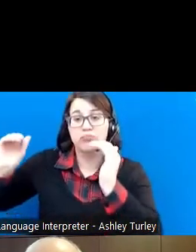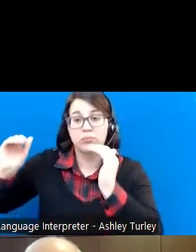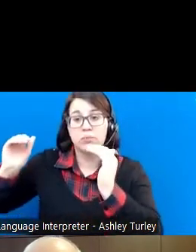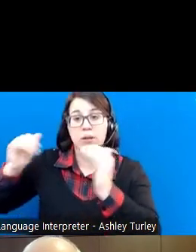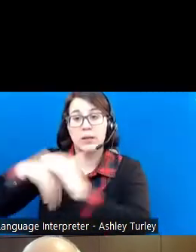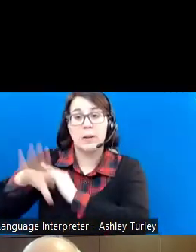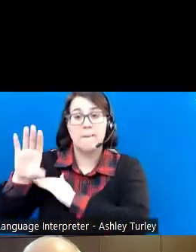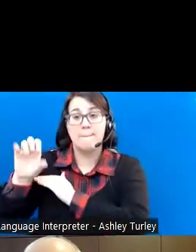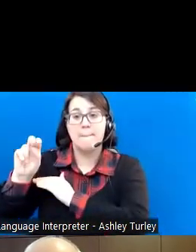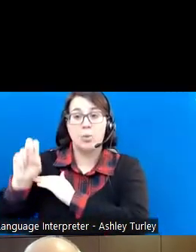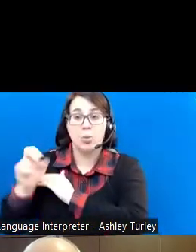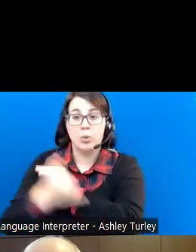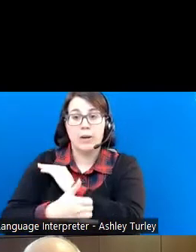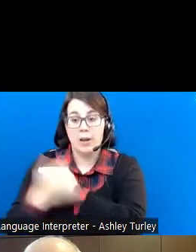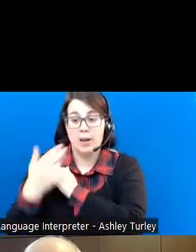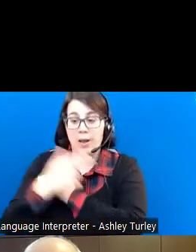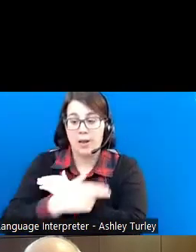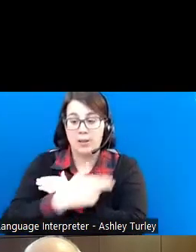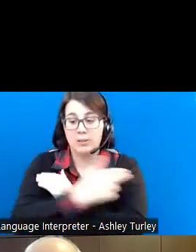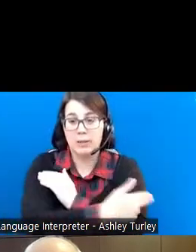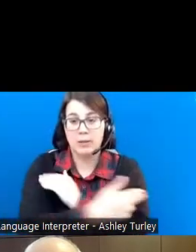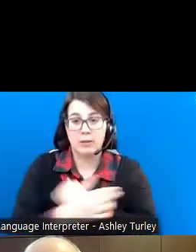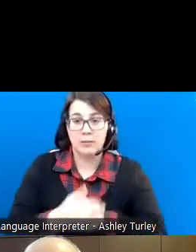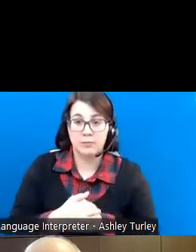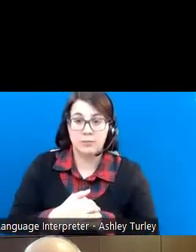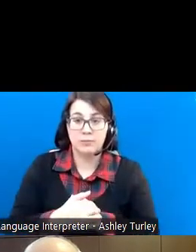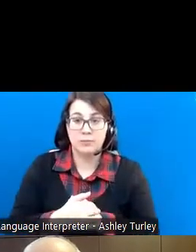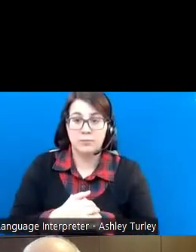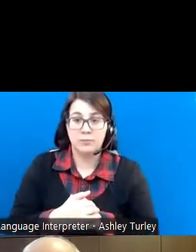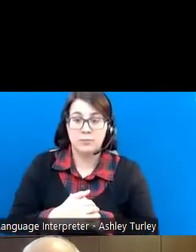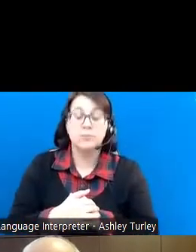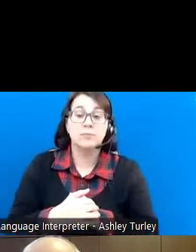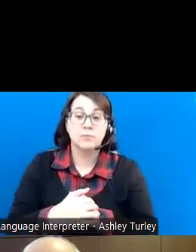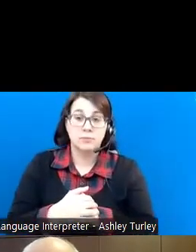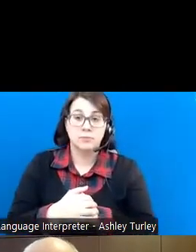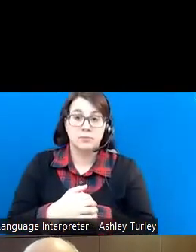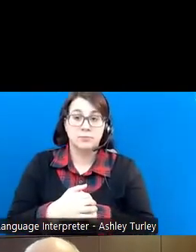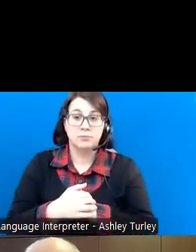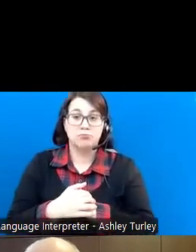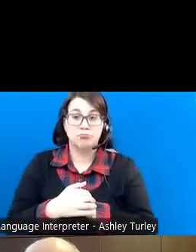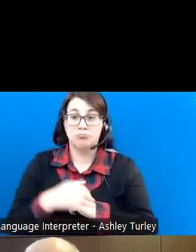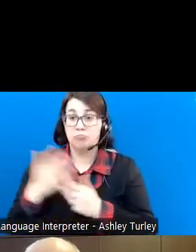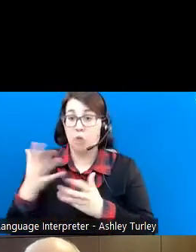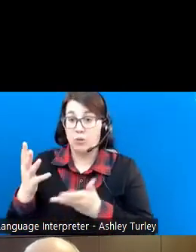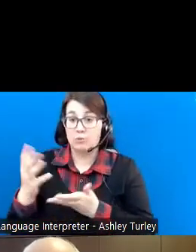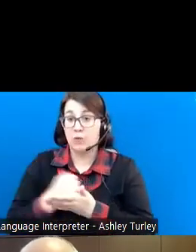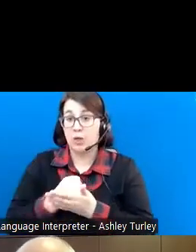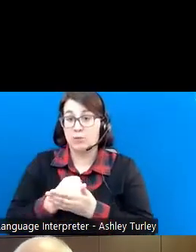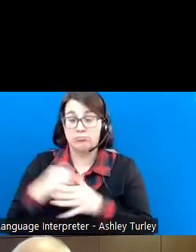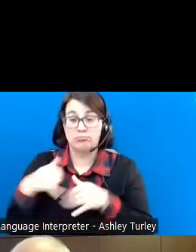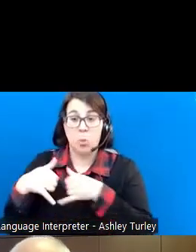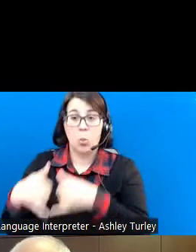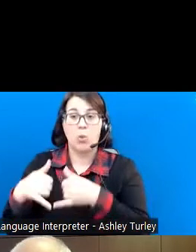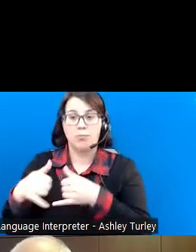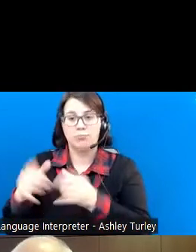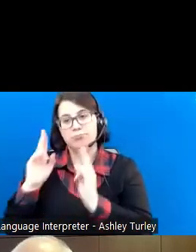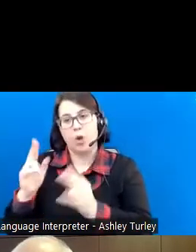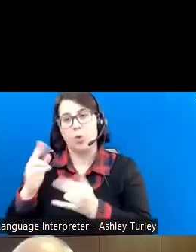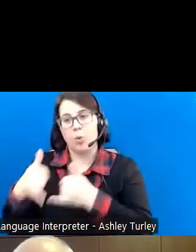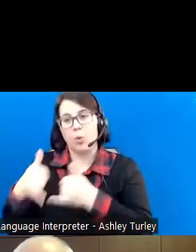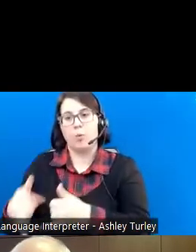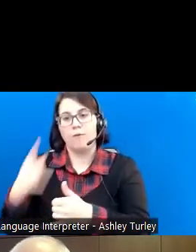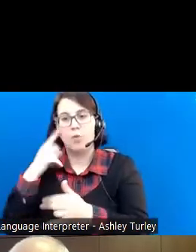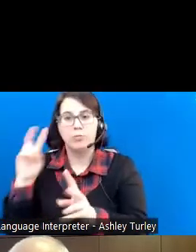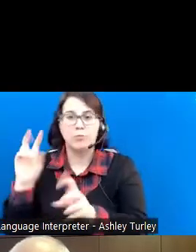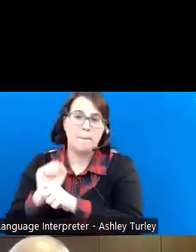Hospital and has received honorary awards of Employee of